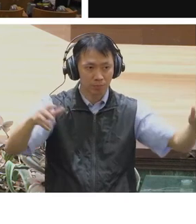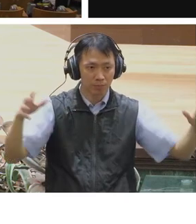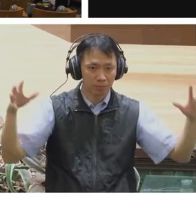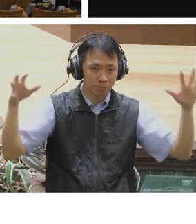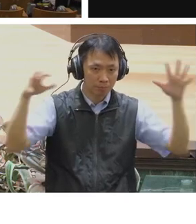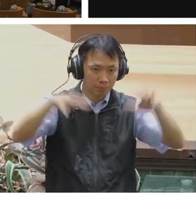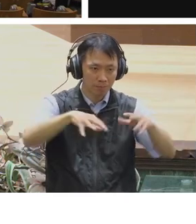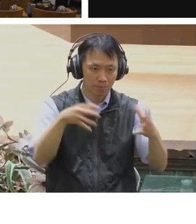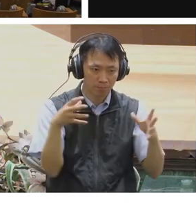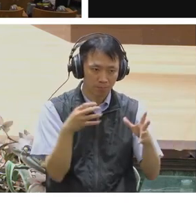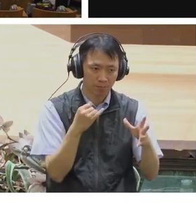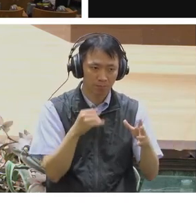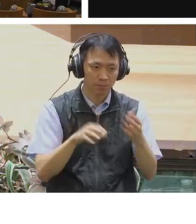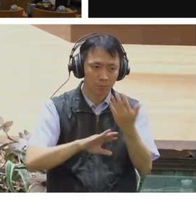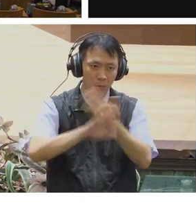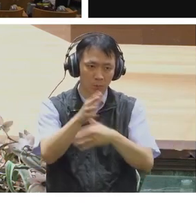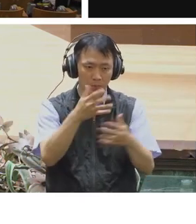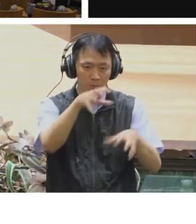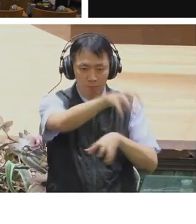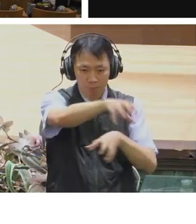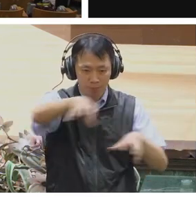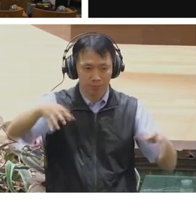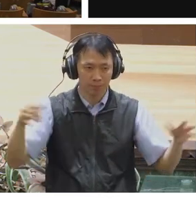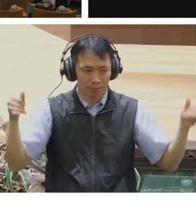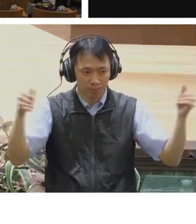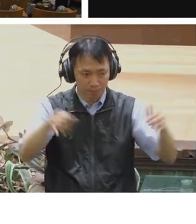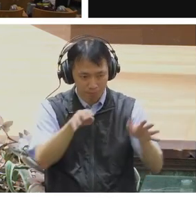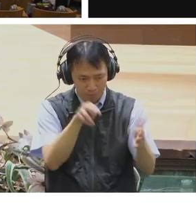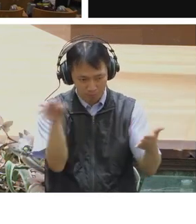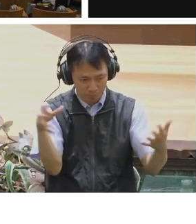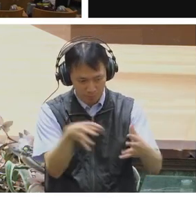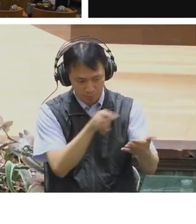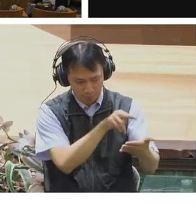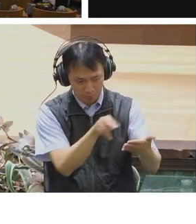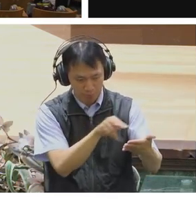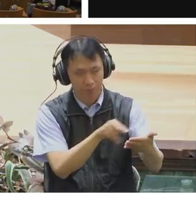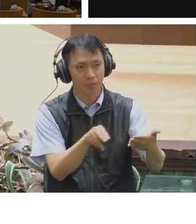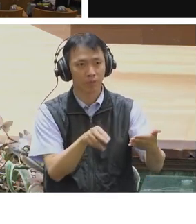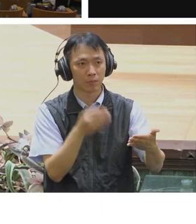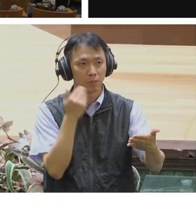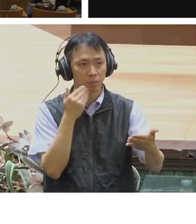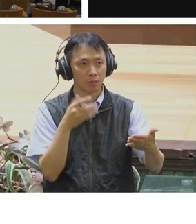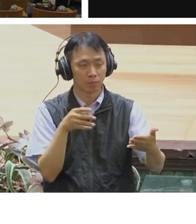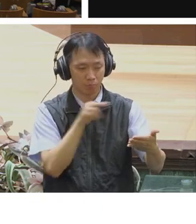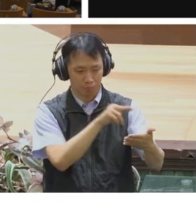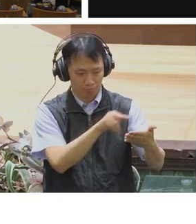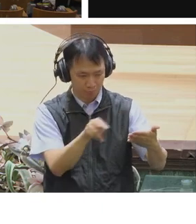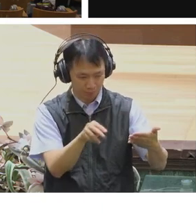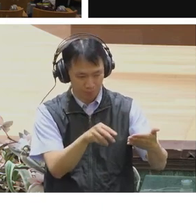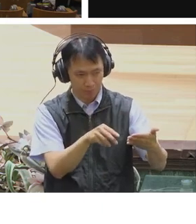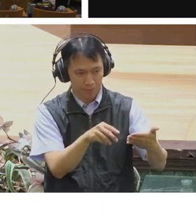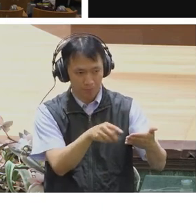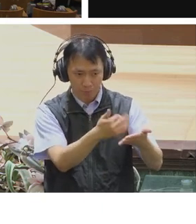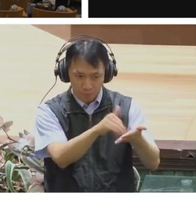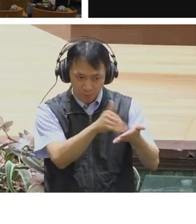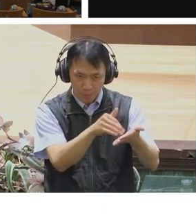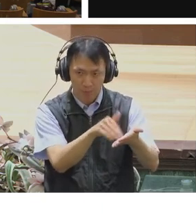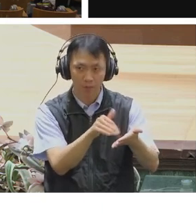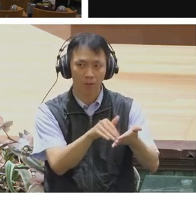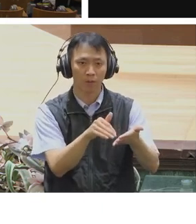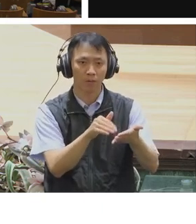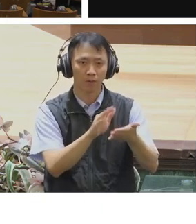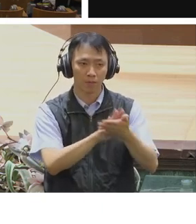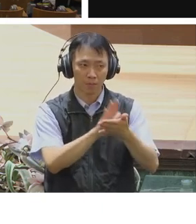data. If we have a process that includes open algorithms and open data and an open platform and methods, then